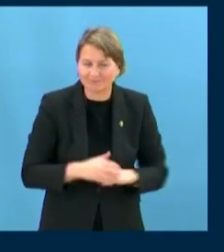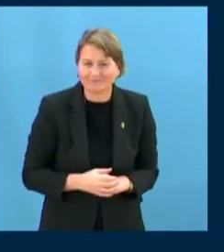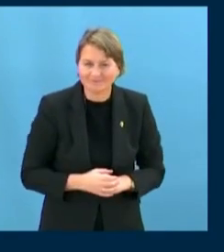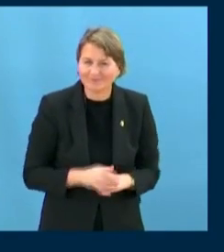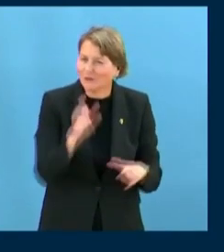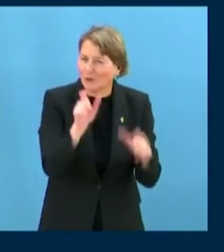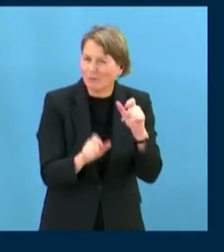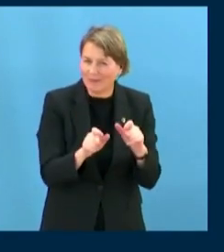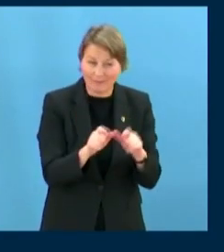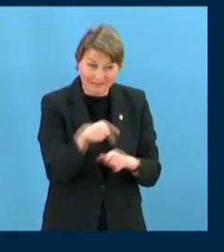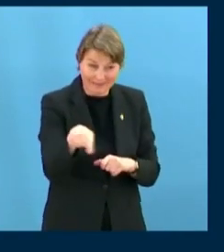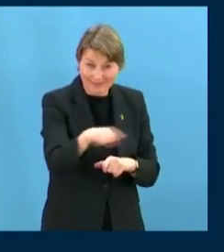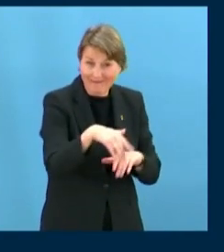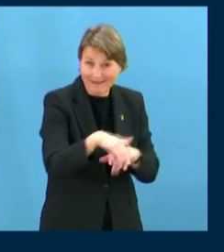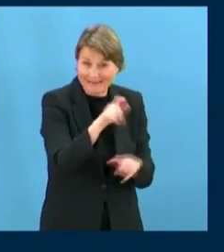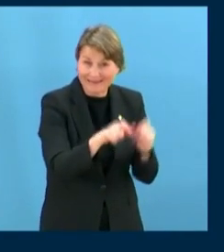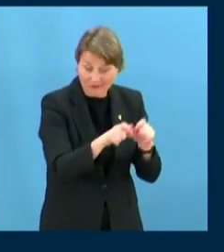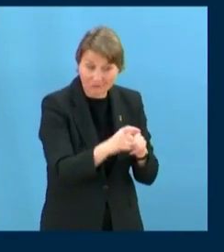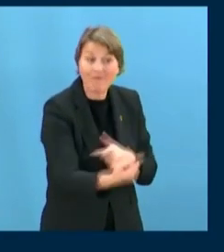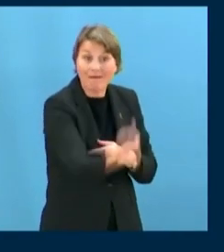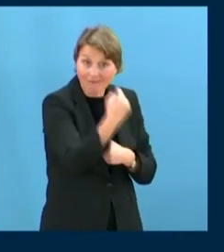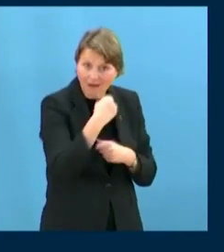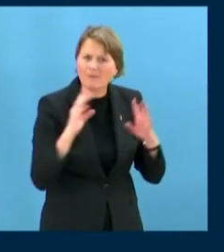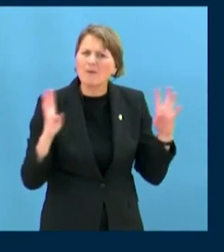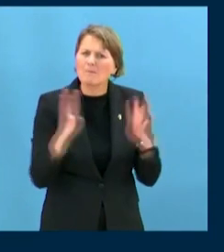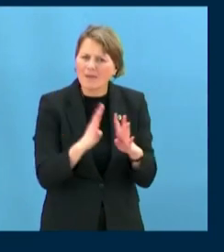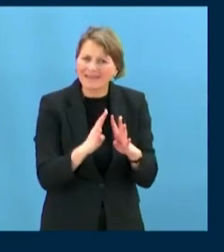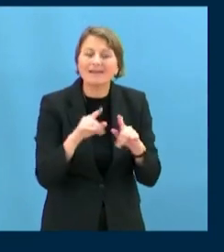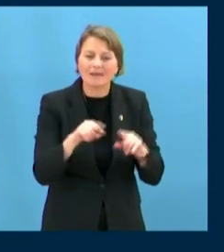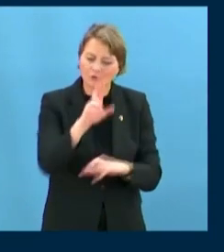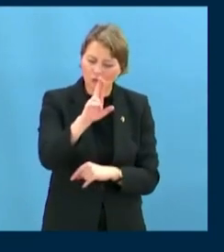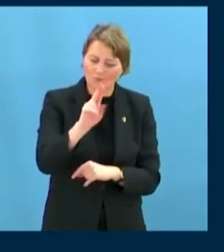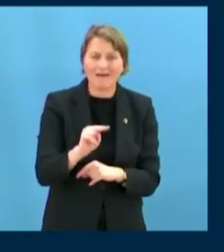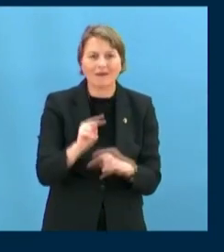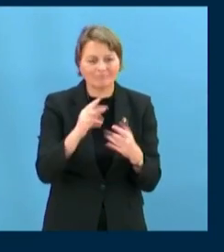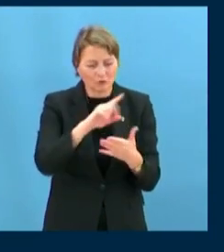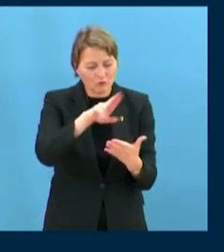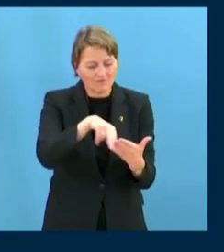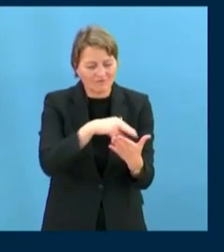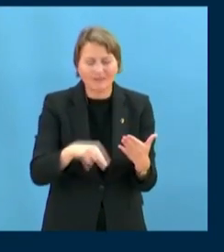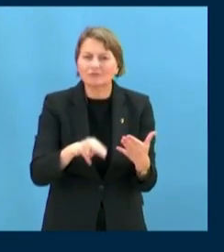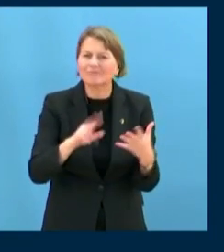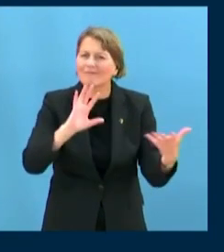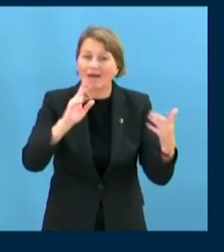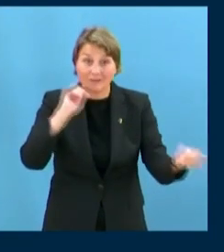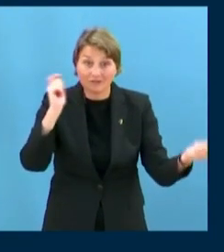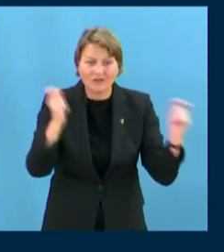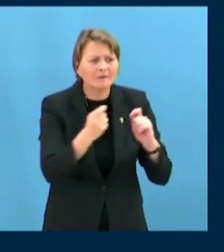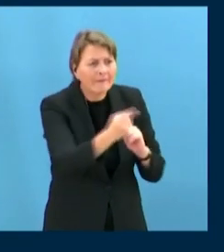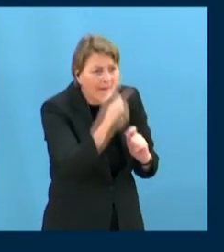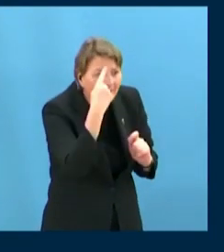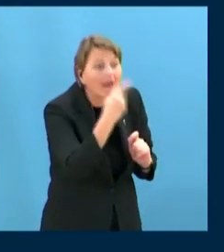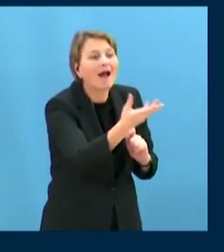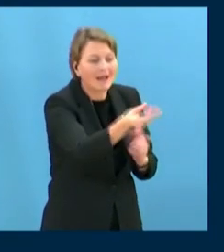UN Framework Convention on Climate Change in the whole process has ensured that these approaches are integrated in both mitigation